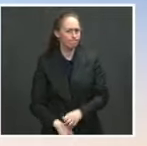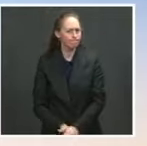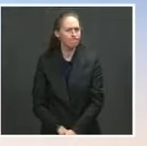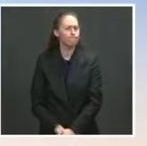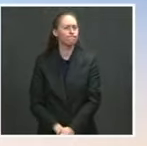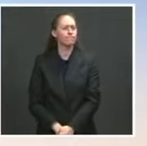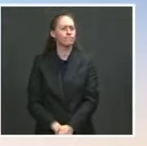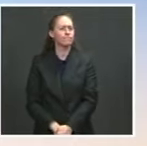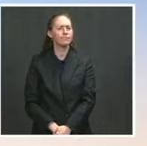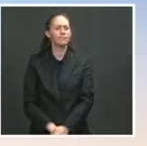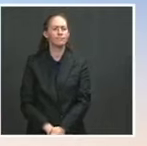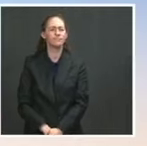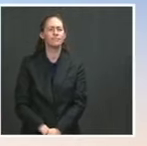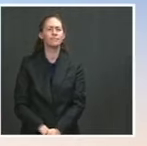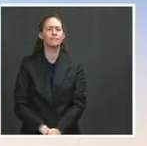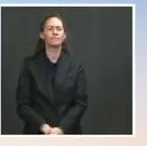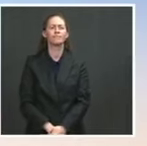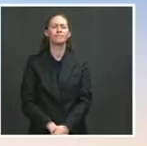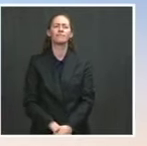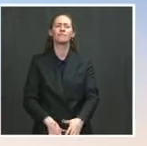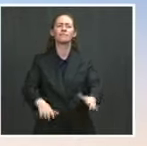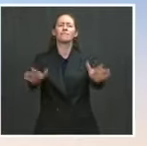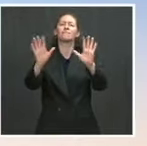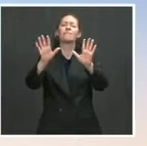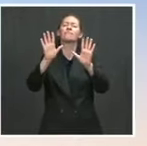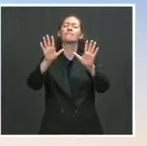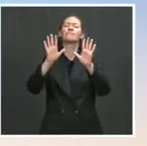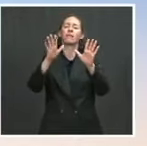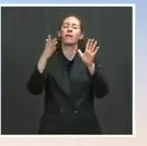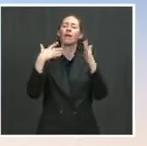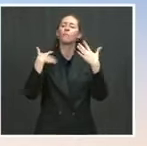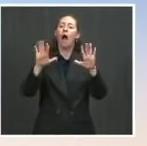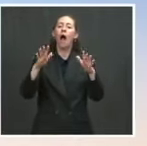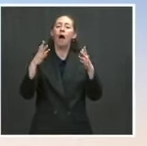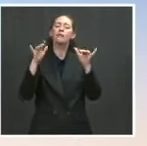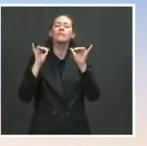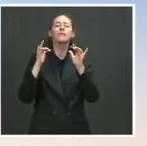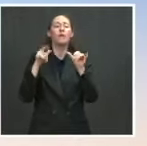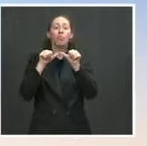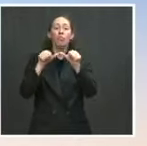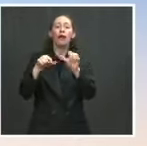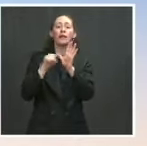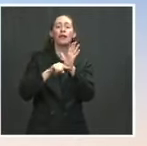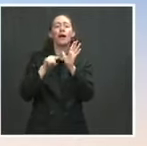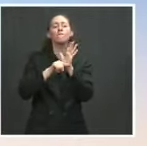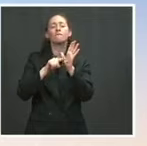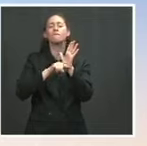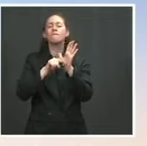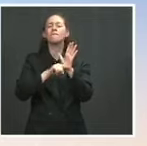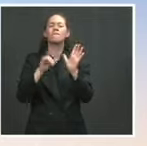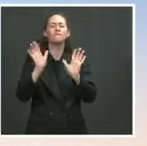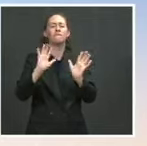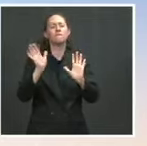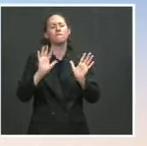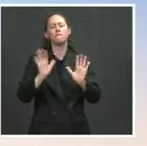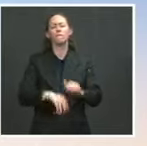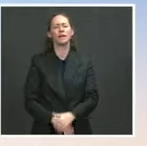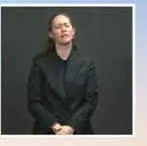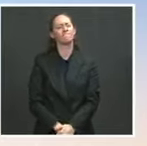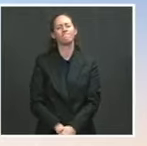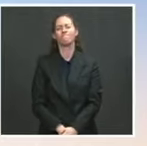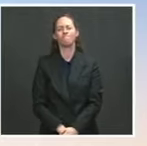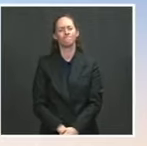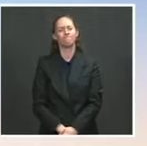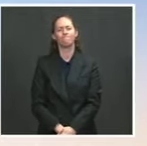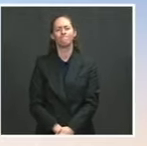approach in our view when it comes to getting to the bottom of the root causes of a pandemic that has killed hundreds of thousands of people in the